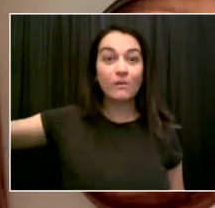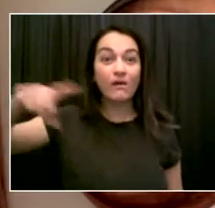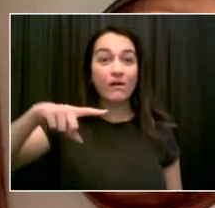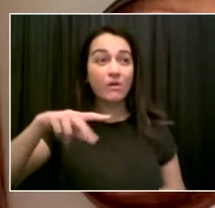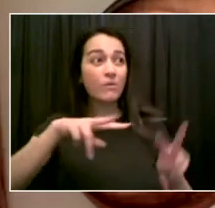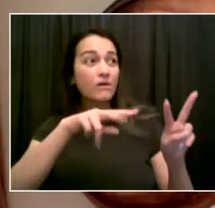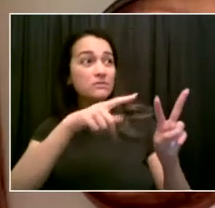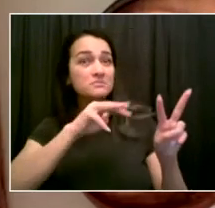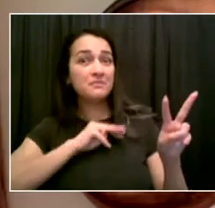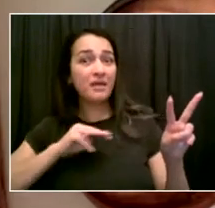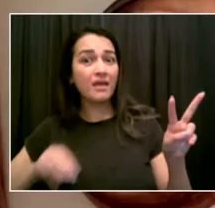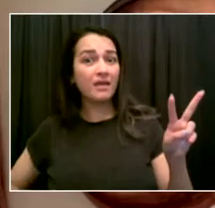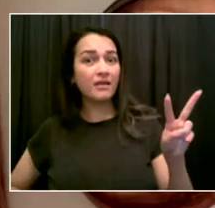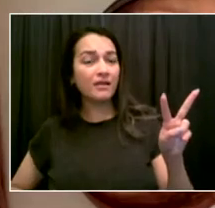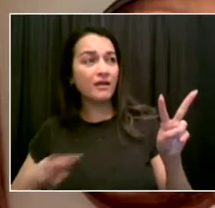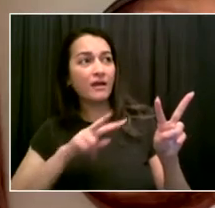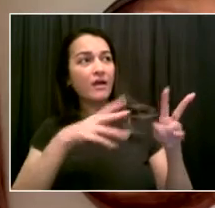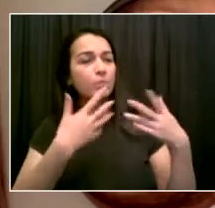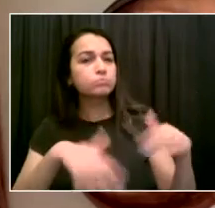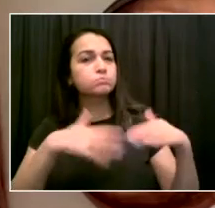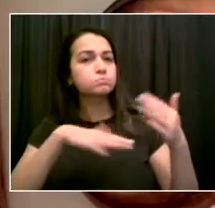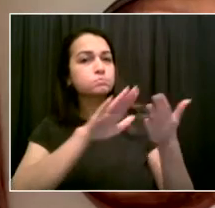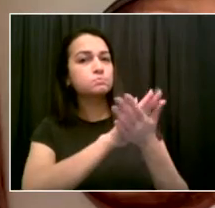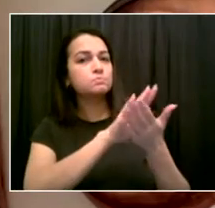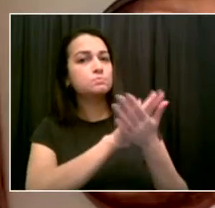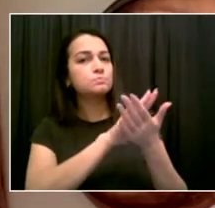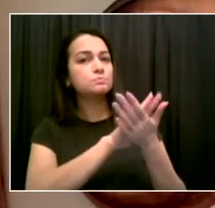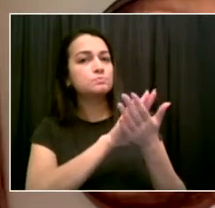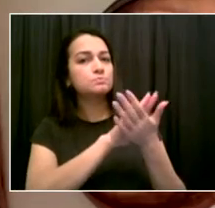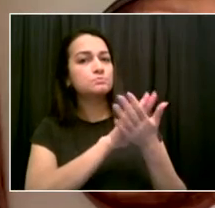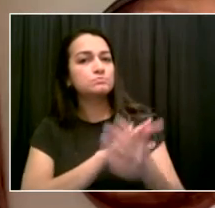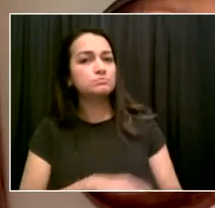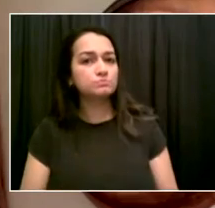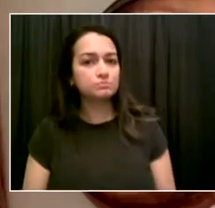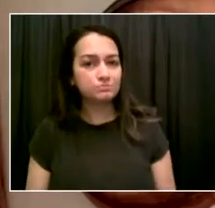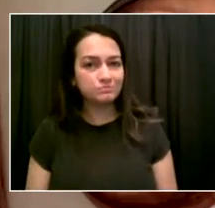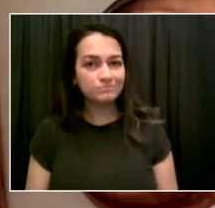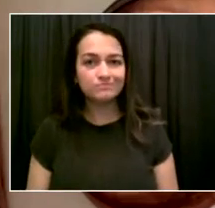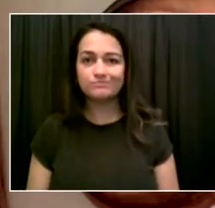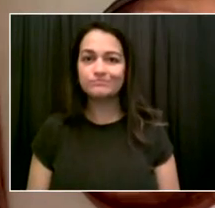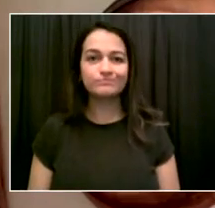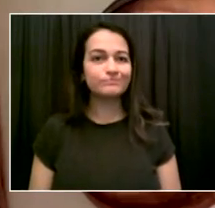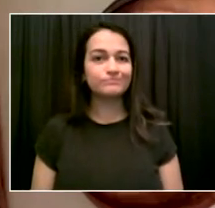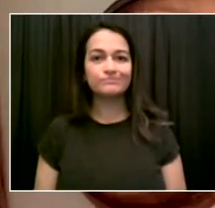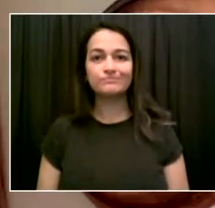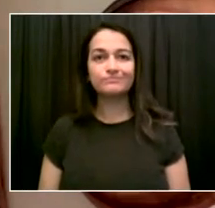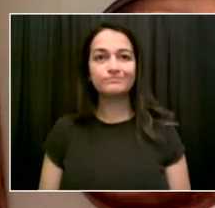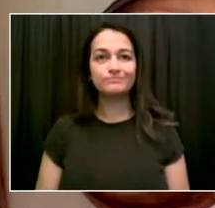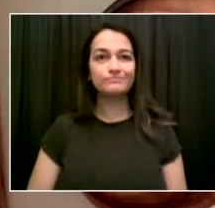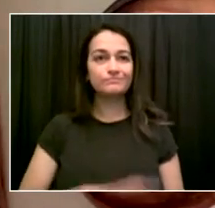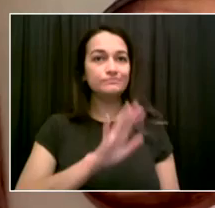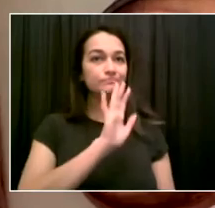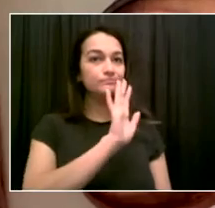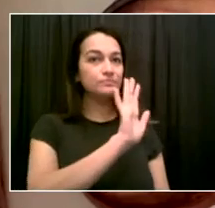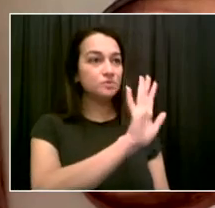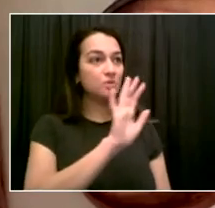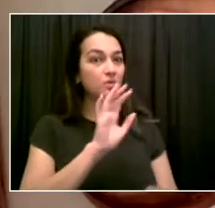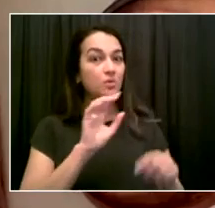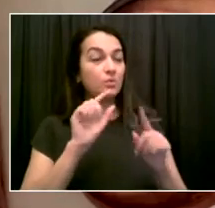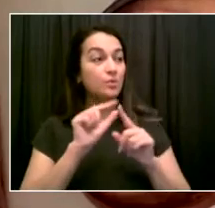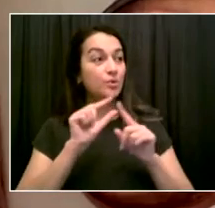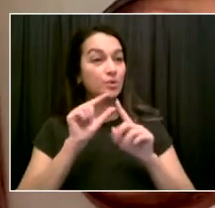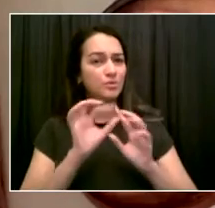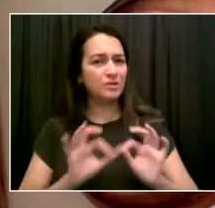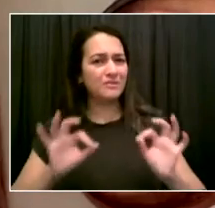what makes the difference for us in the hospitality industry and just New Yorkers trying to be safe and